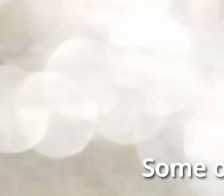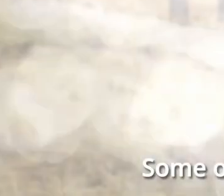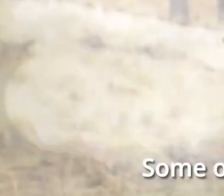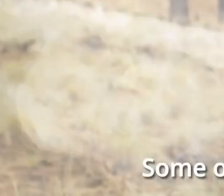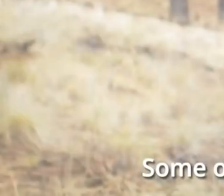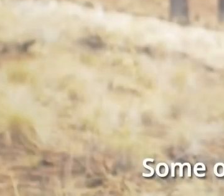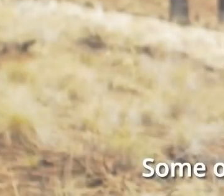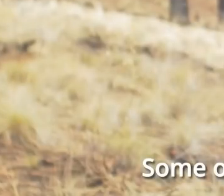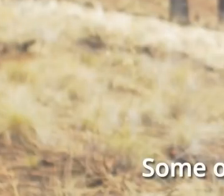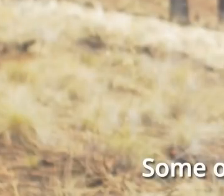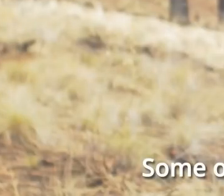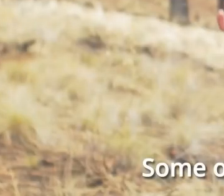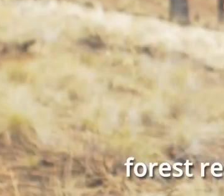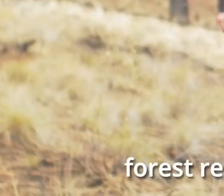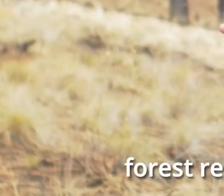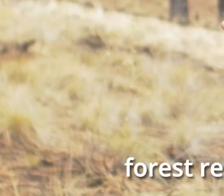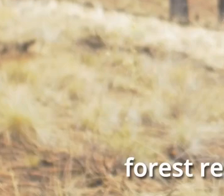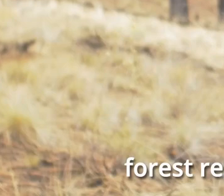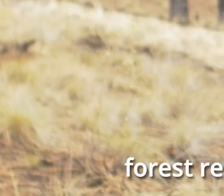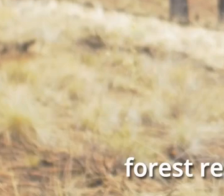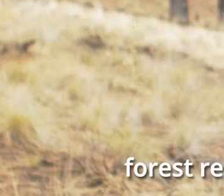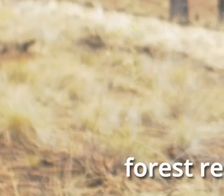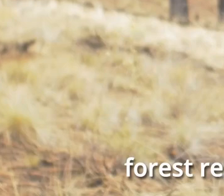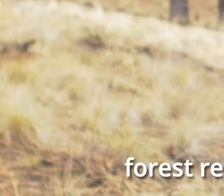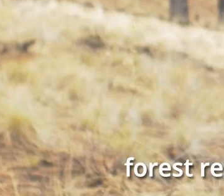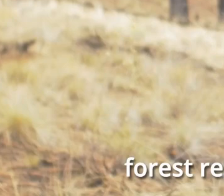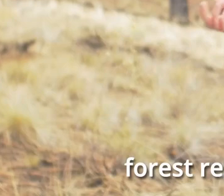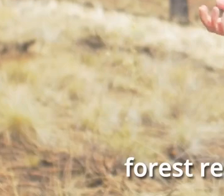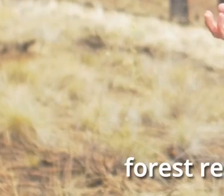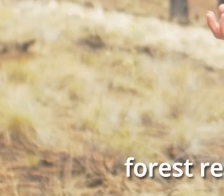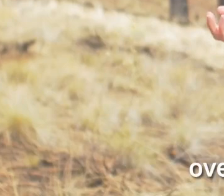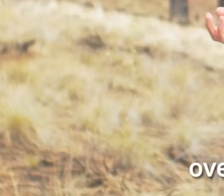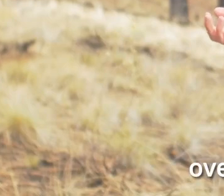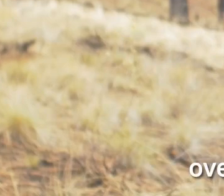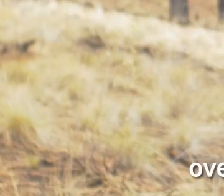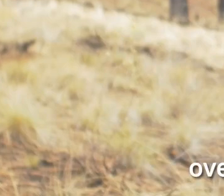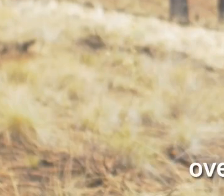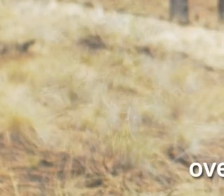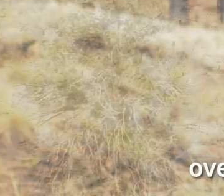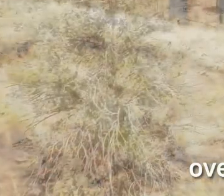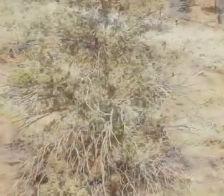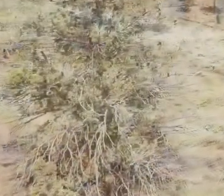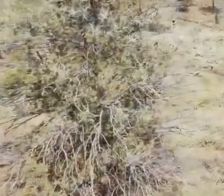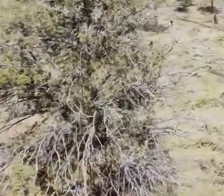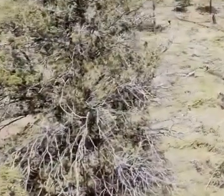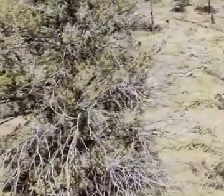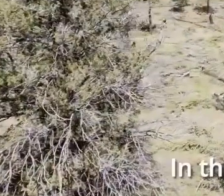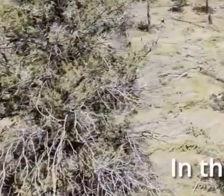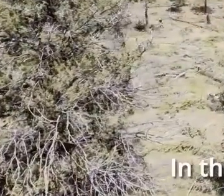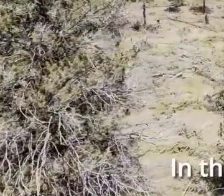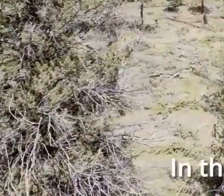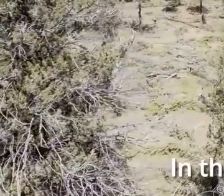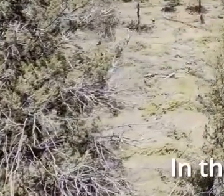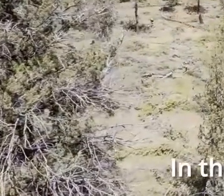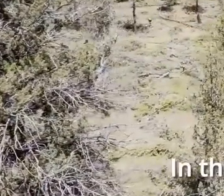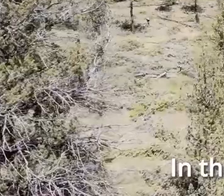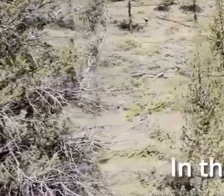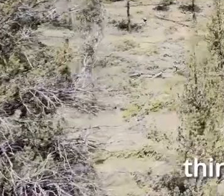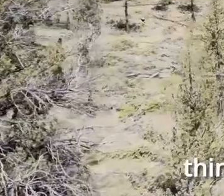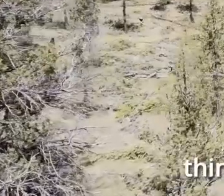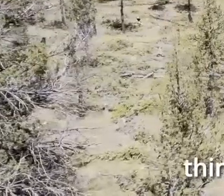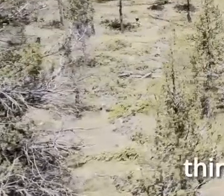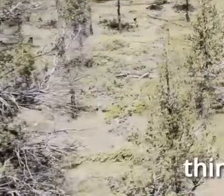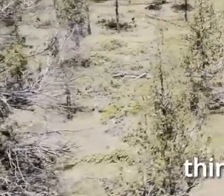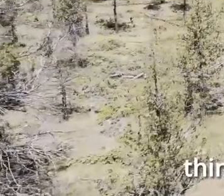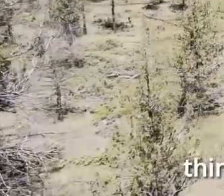Some of our conserved lands require forest restoration because the trees are overcrowded and unhealthy. In these areas, we'll go in